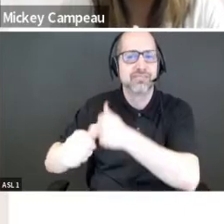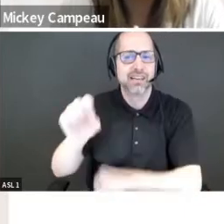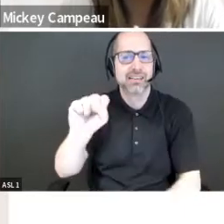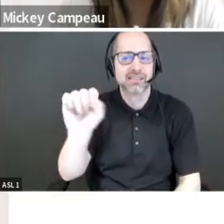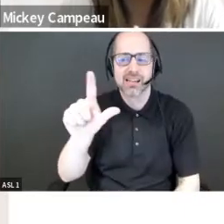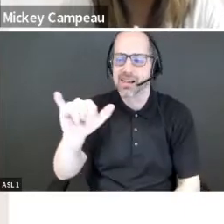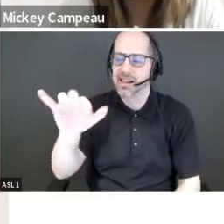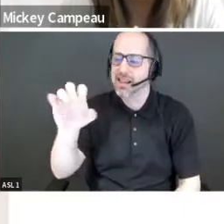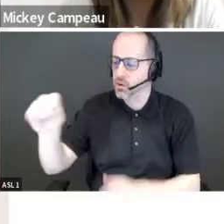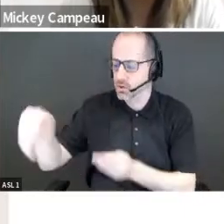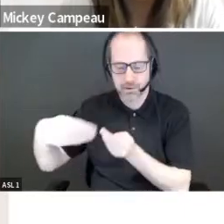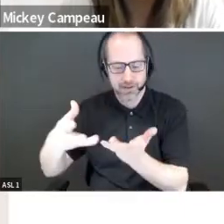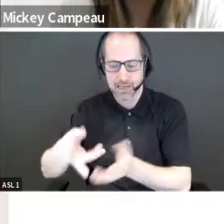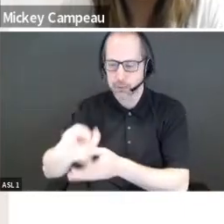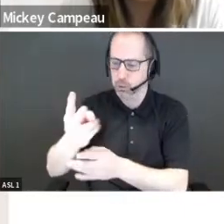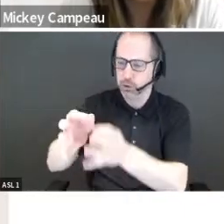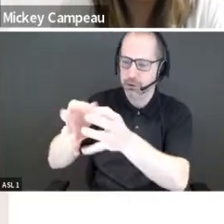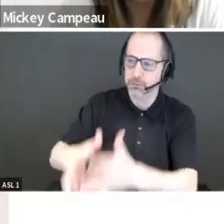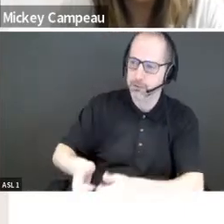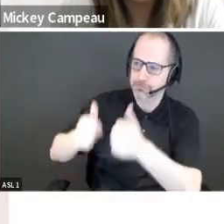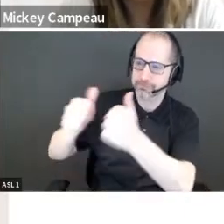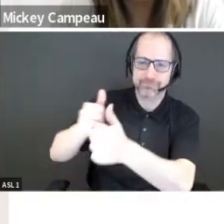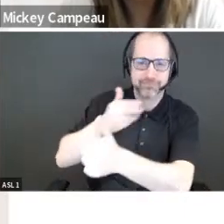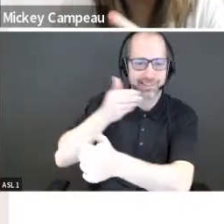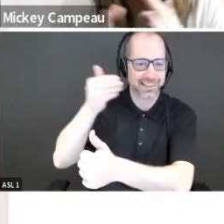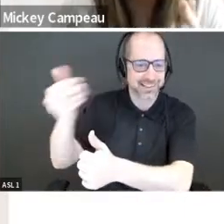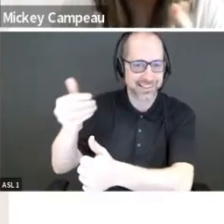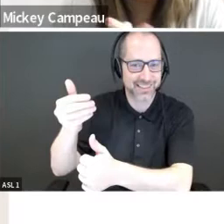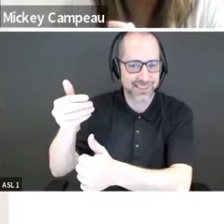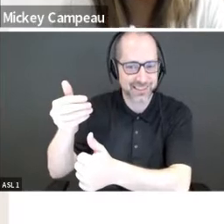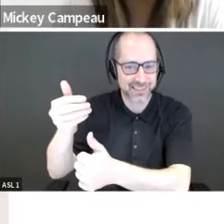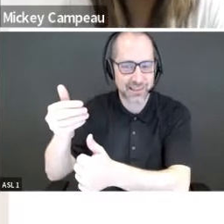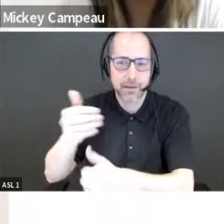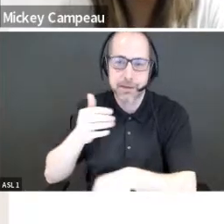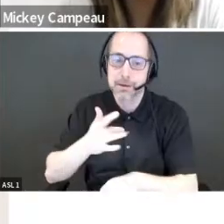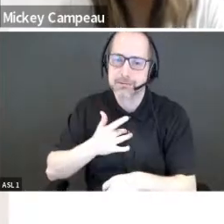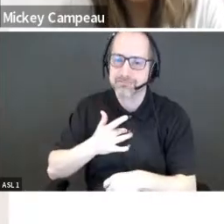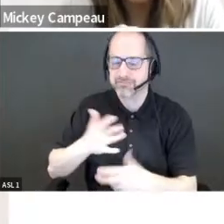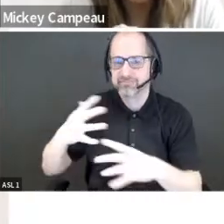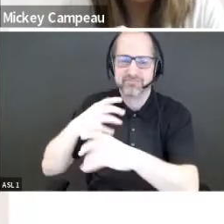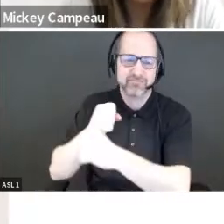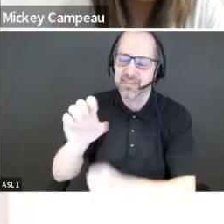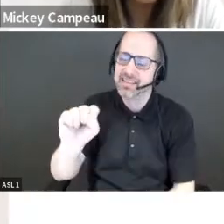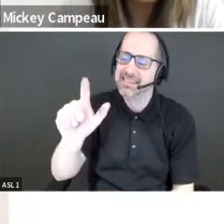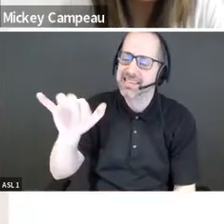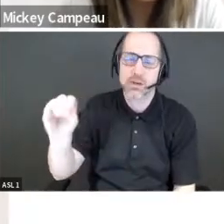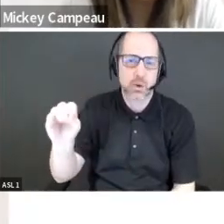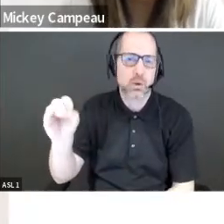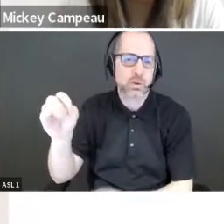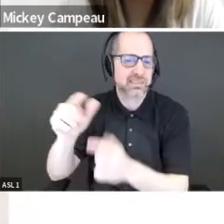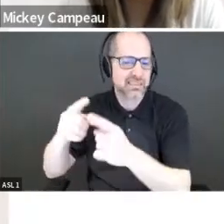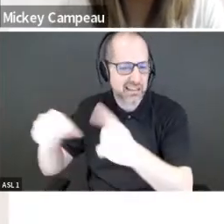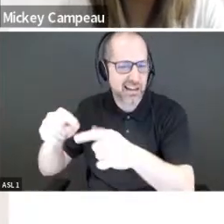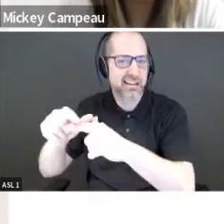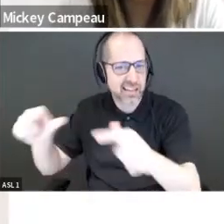Sign Language Interpreting Associates of Ottawa, who we normally call SLEO, Kevin and Dean.